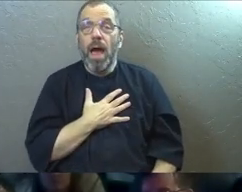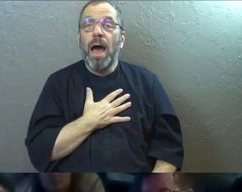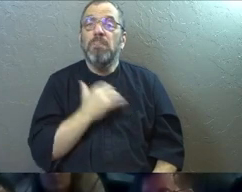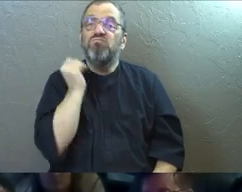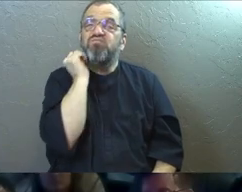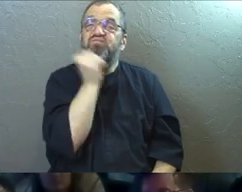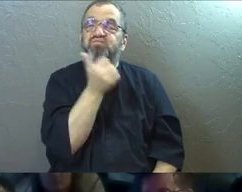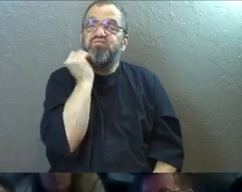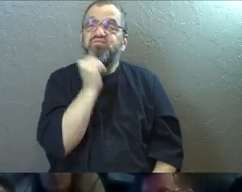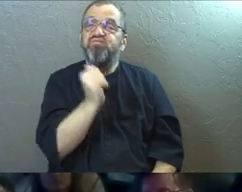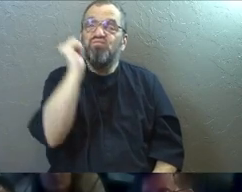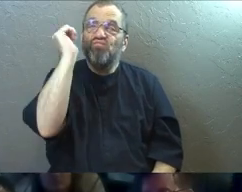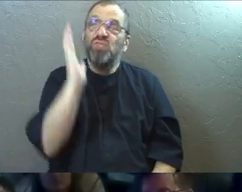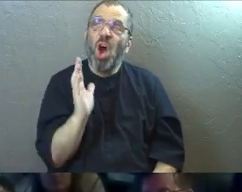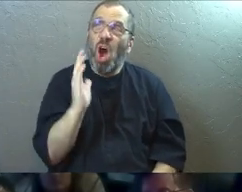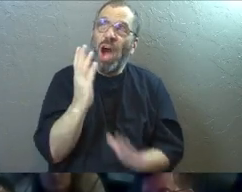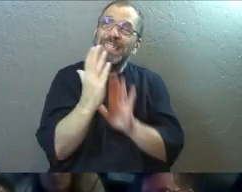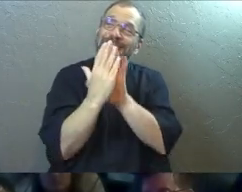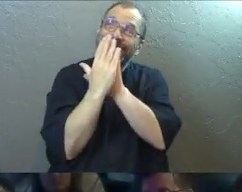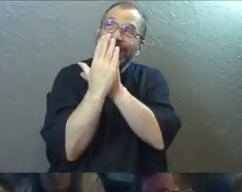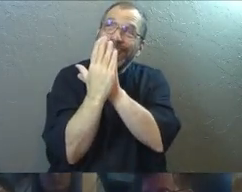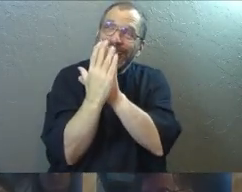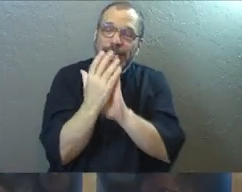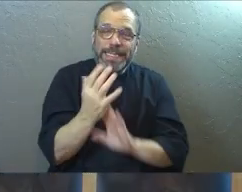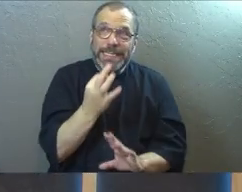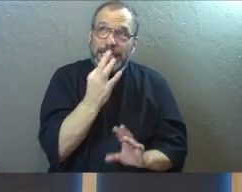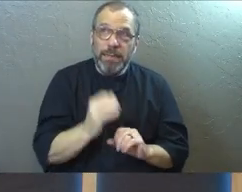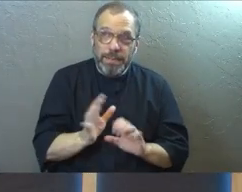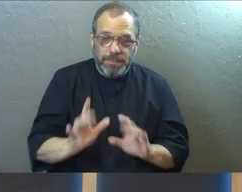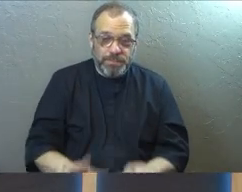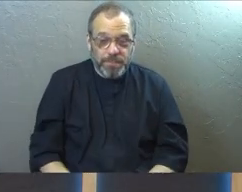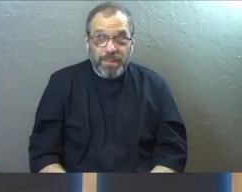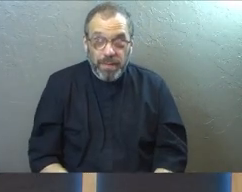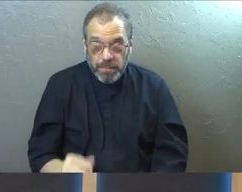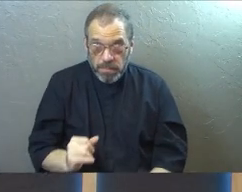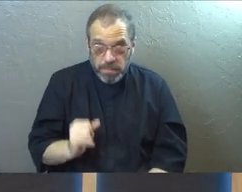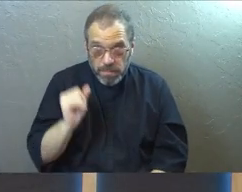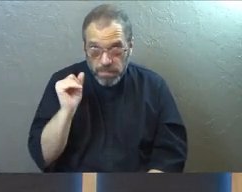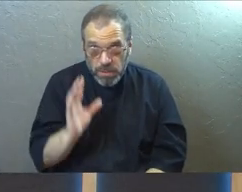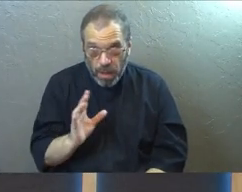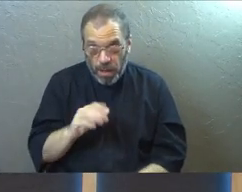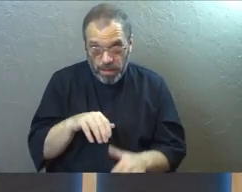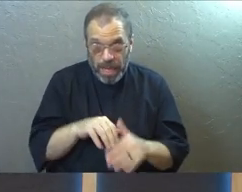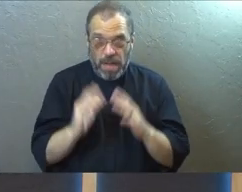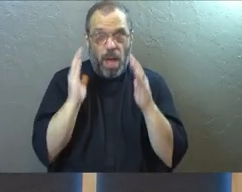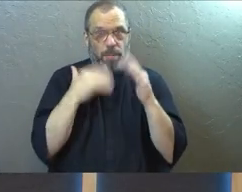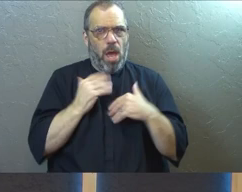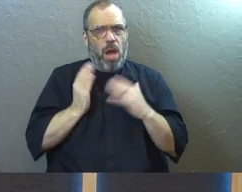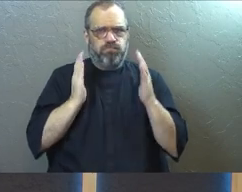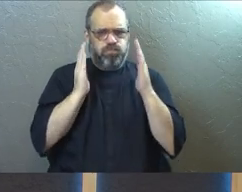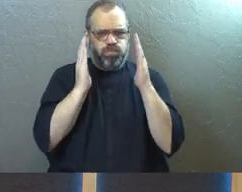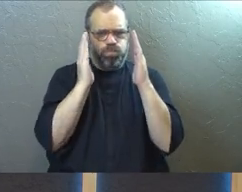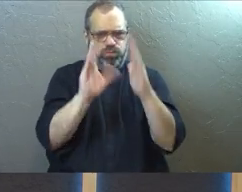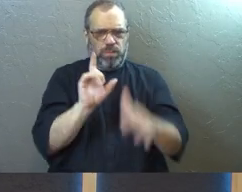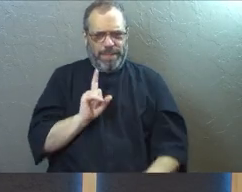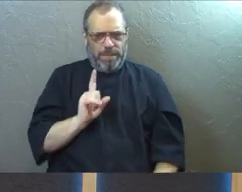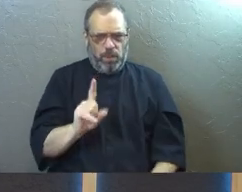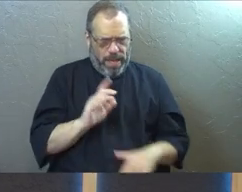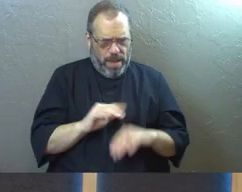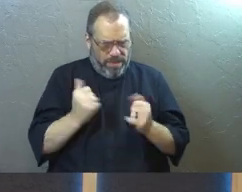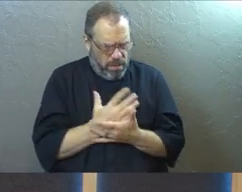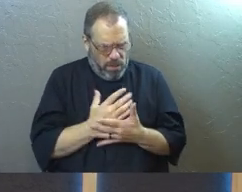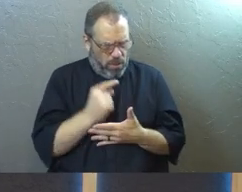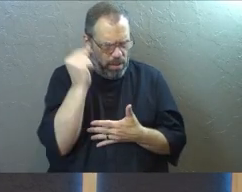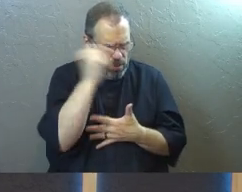my day-to-day with God, where I don't have the boldness and the confidence that Paul's talking about. And I'm coming in with God and I've got to make sure I've got all